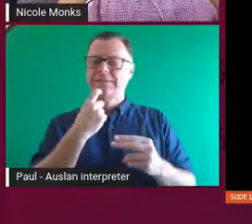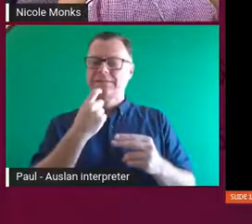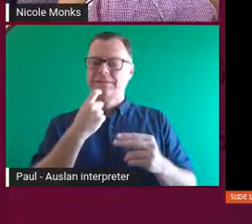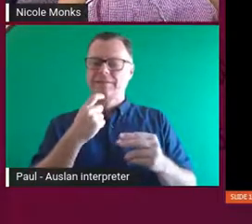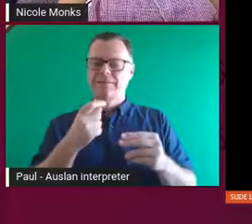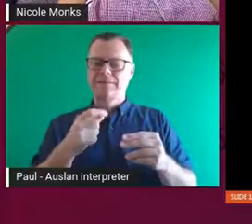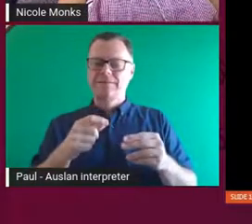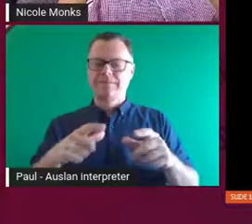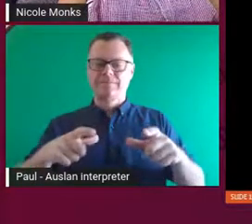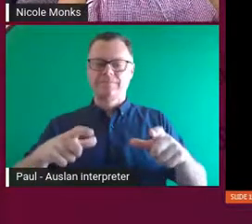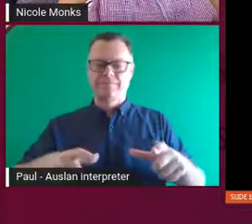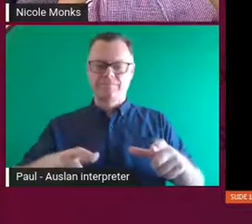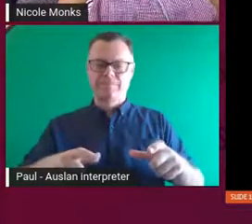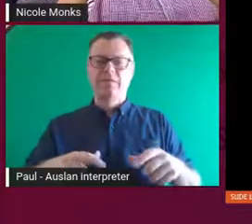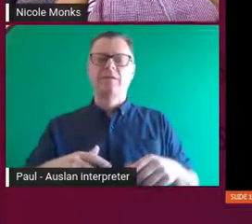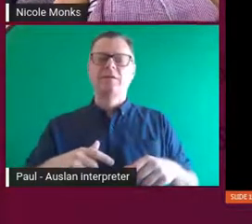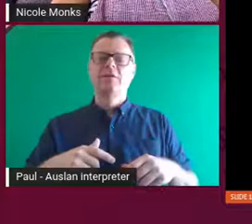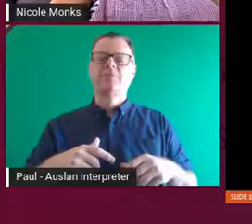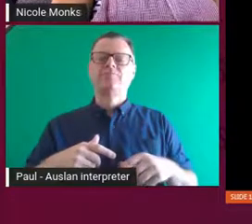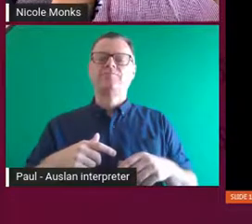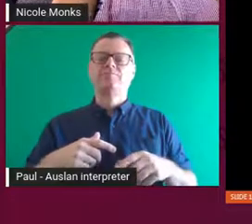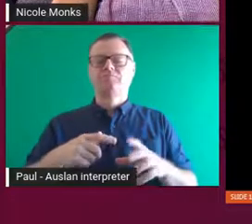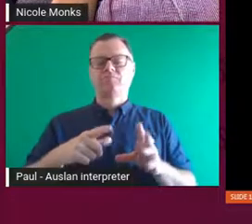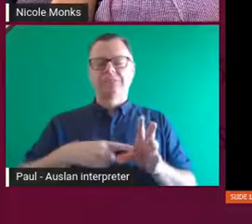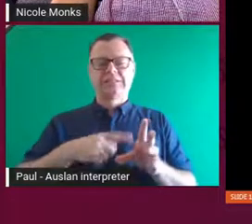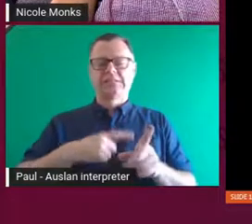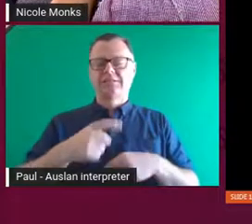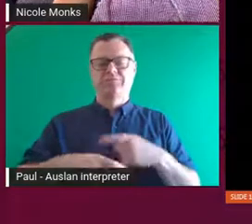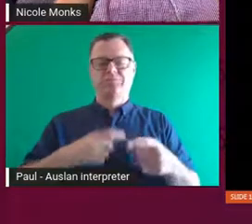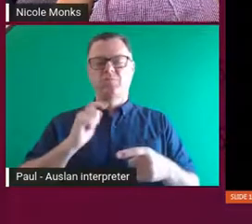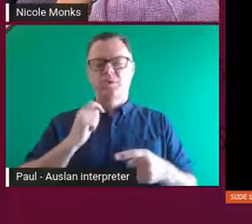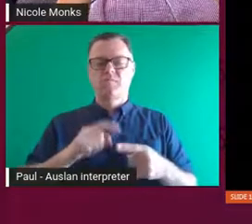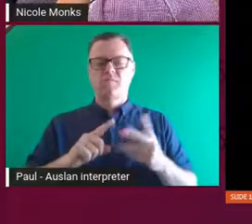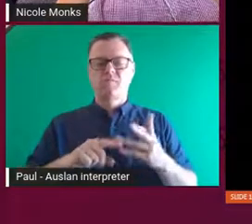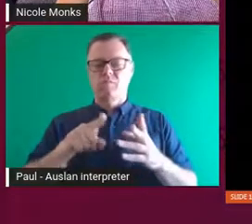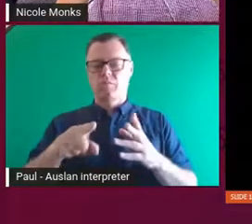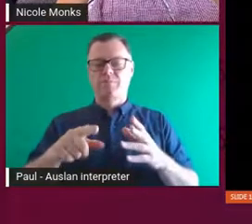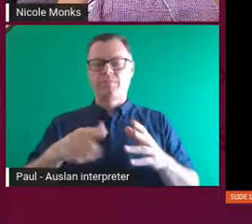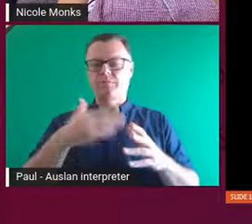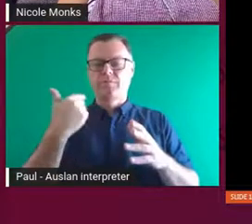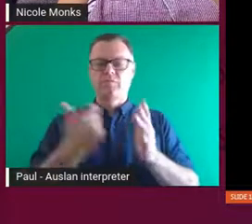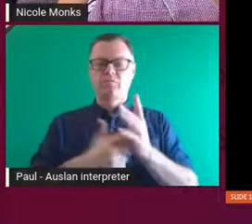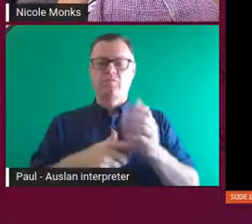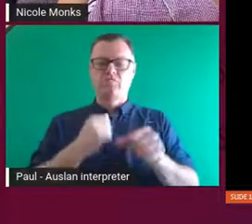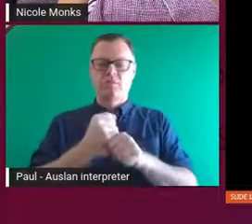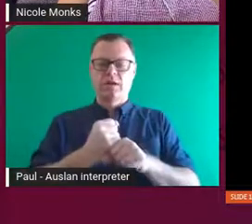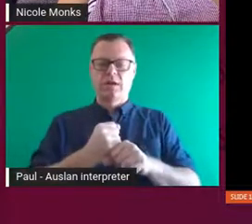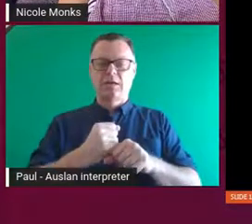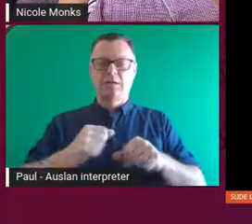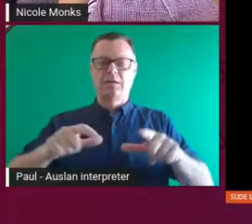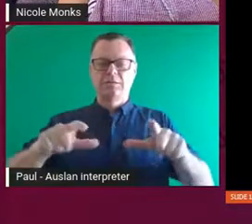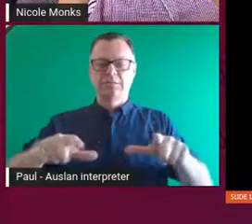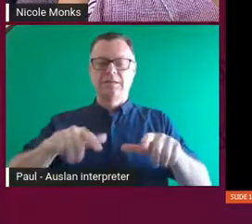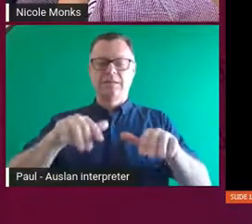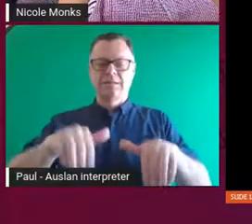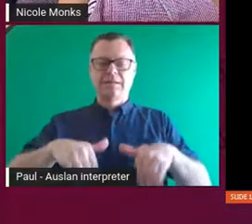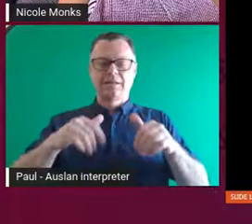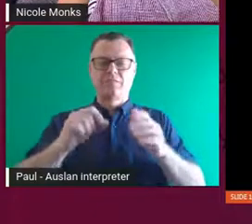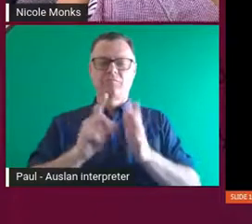So for longevity and then there's the kangaroo pelt rug, which is underneath it as well. So,